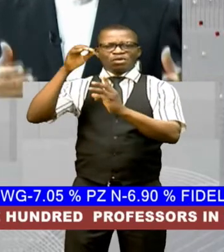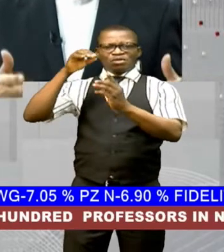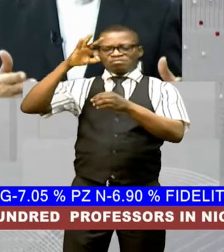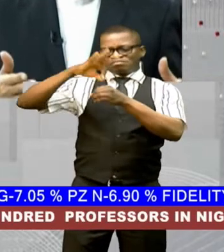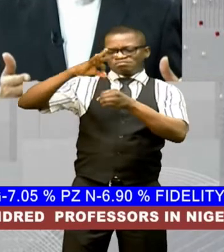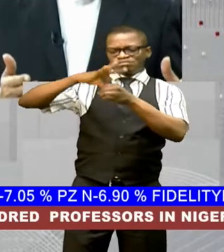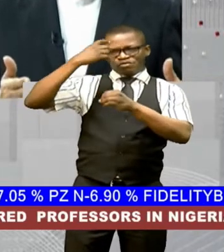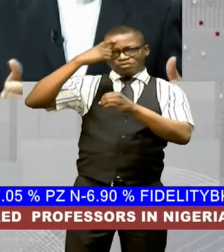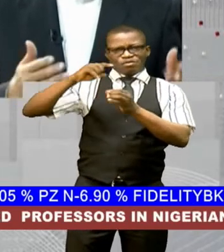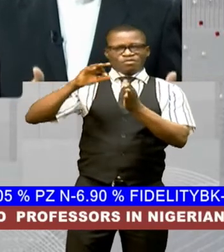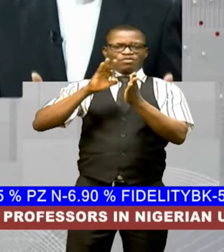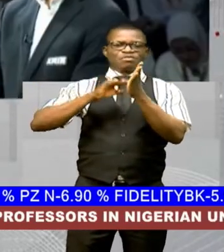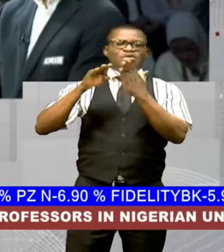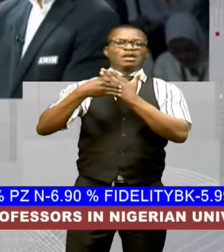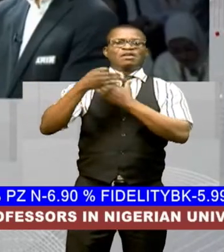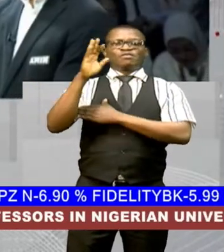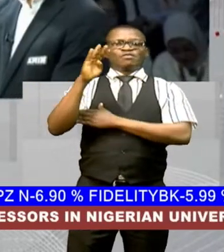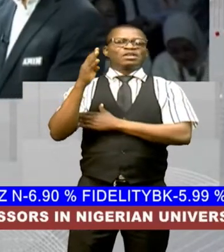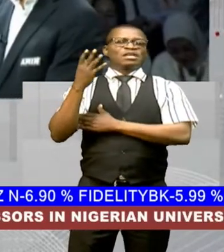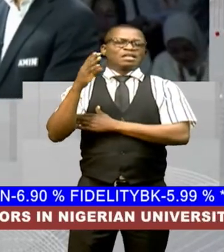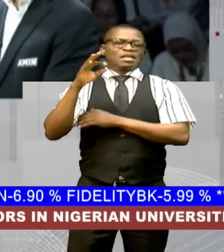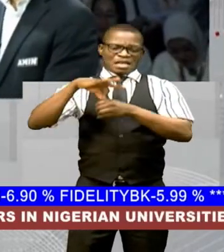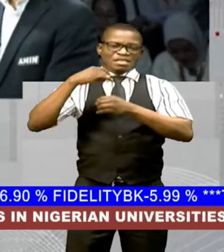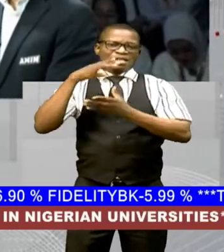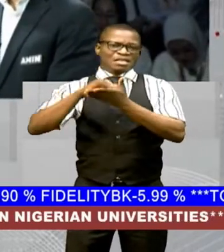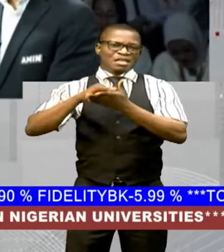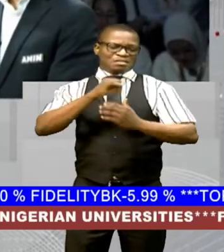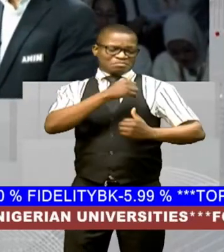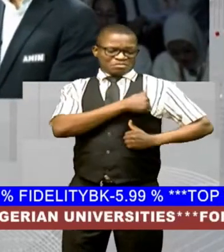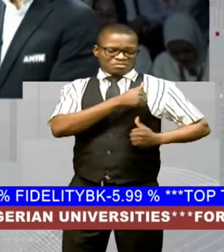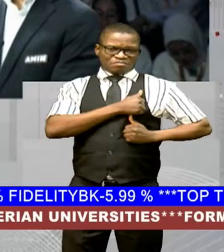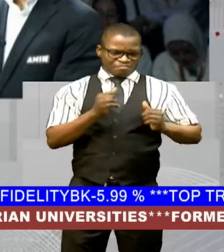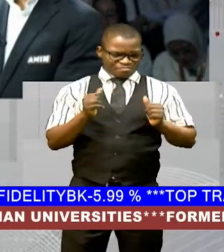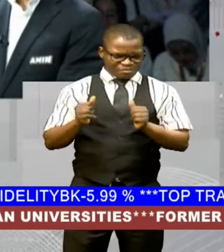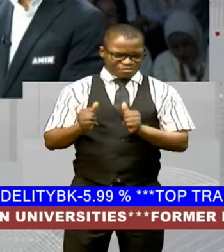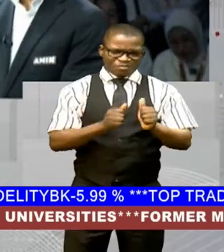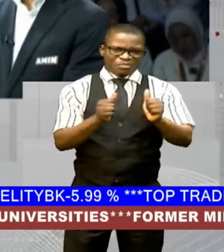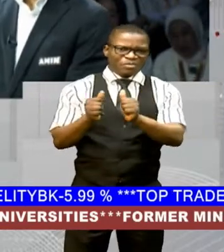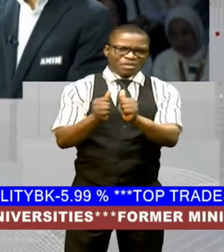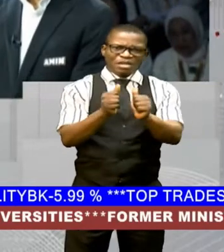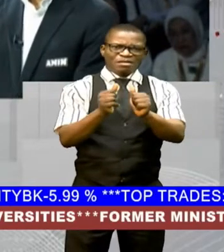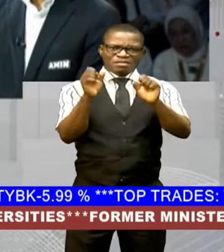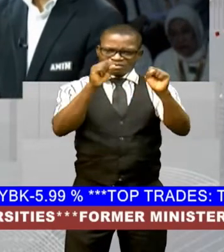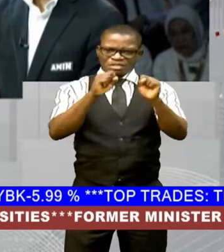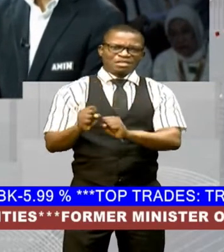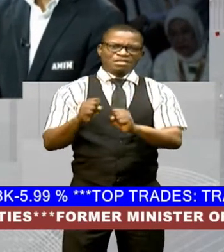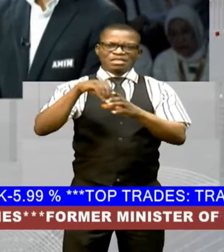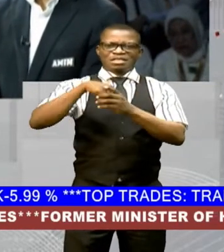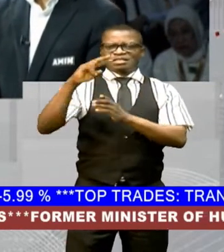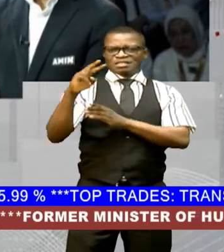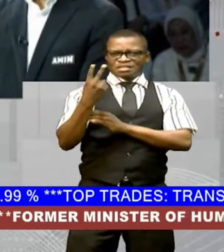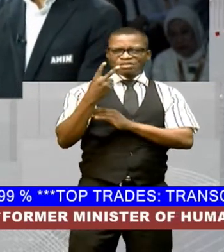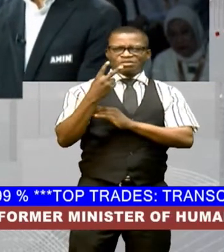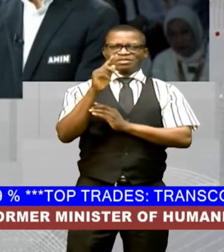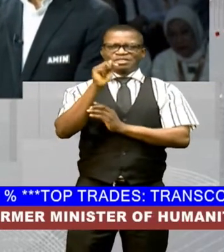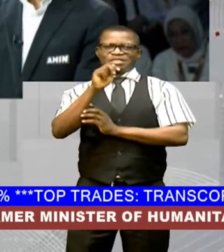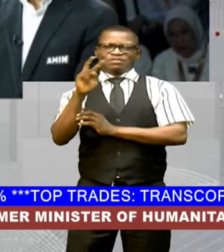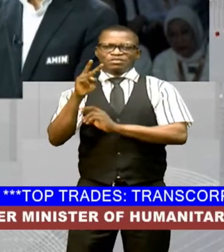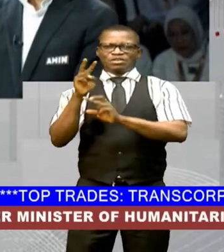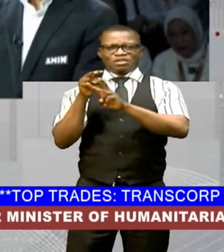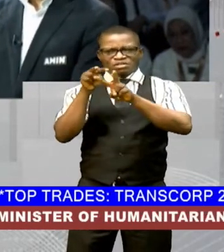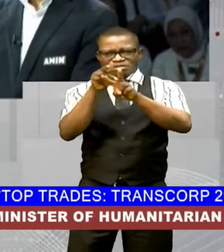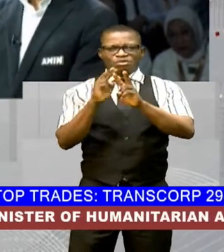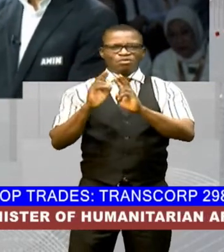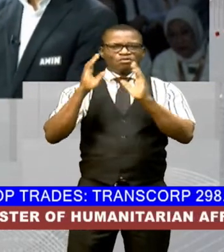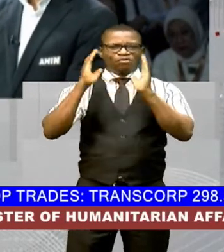the february 14 election but his military modernization drive drew flak in a second televised face of focus